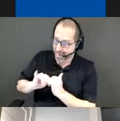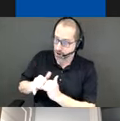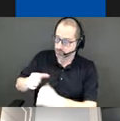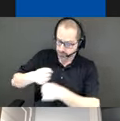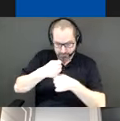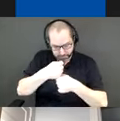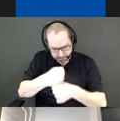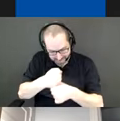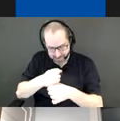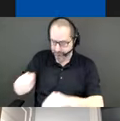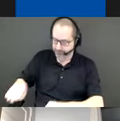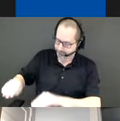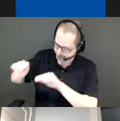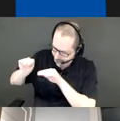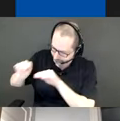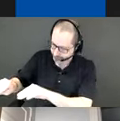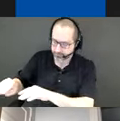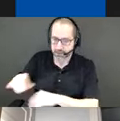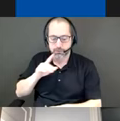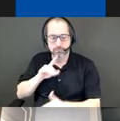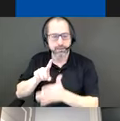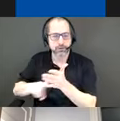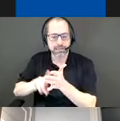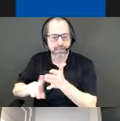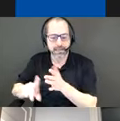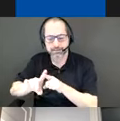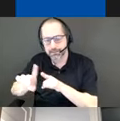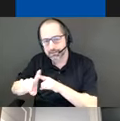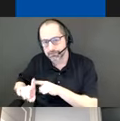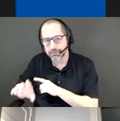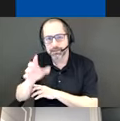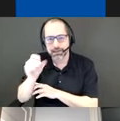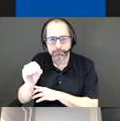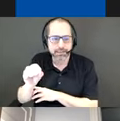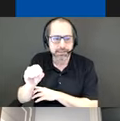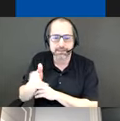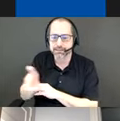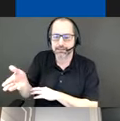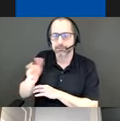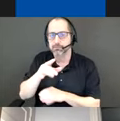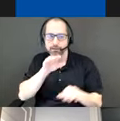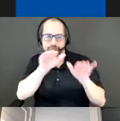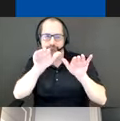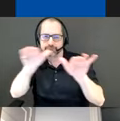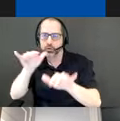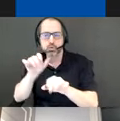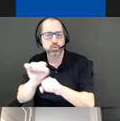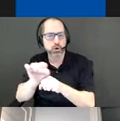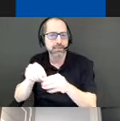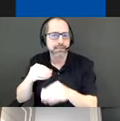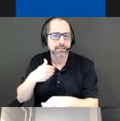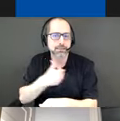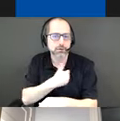looking a lot at the very innovative companies out there who work in Toronto to develop different types of green ruch